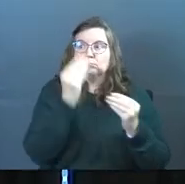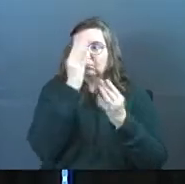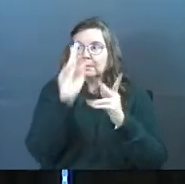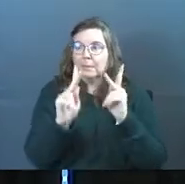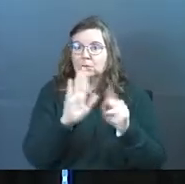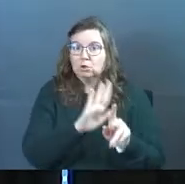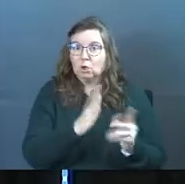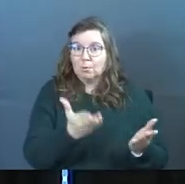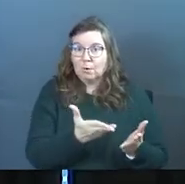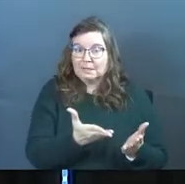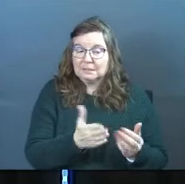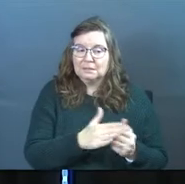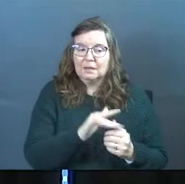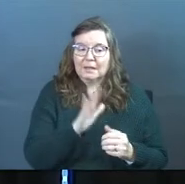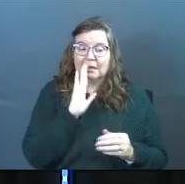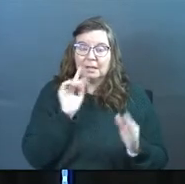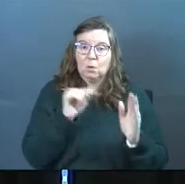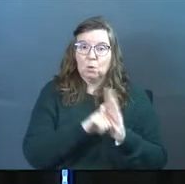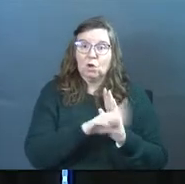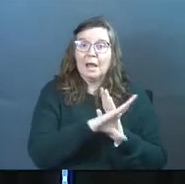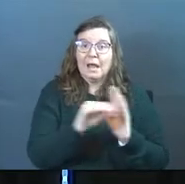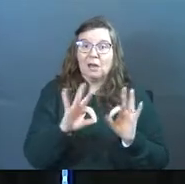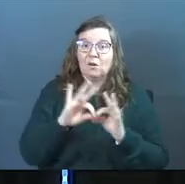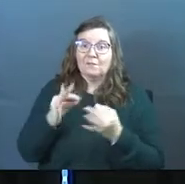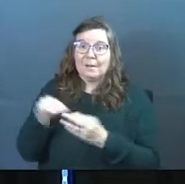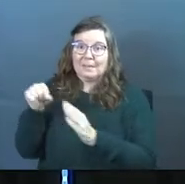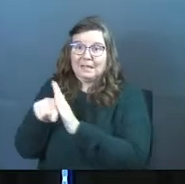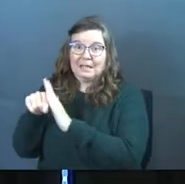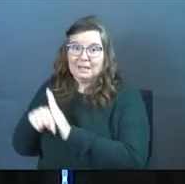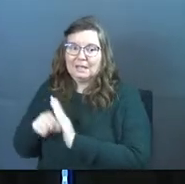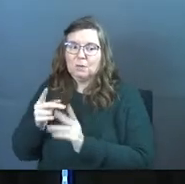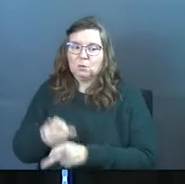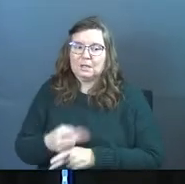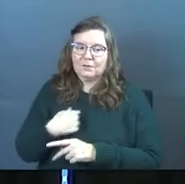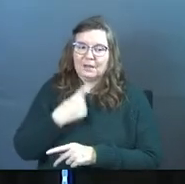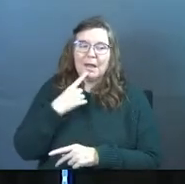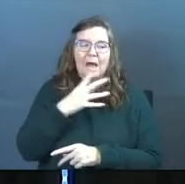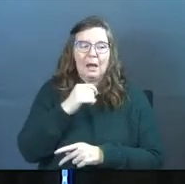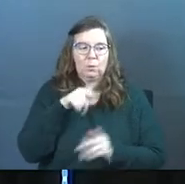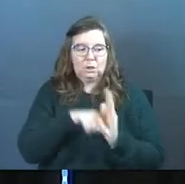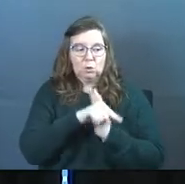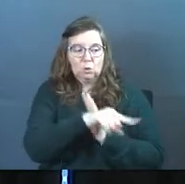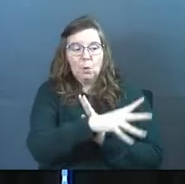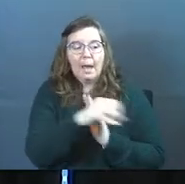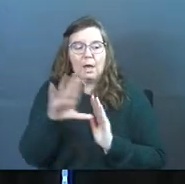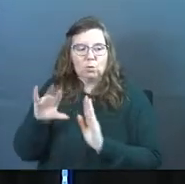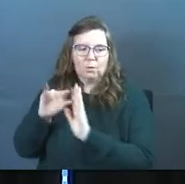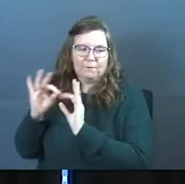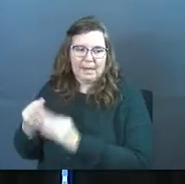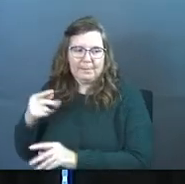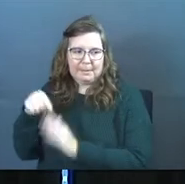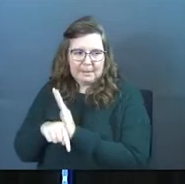anybody to her presence, that he'll kill her and her family. He was careful to say, and your family. Dark stuff.